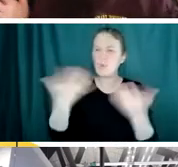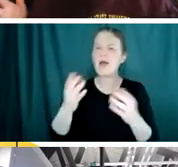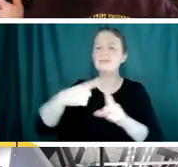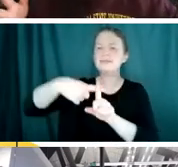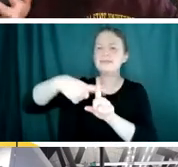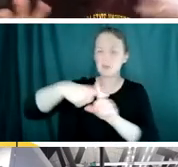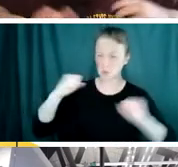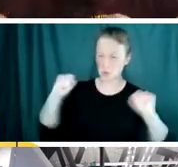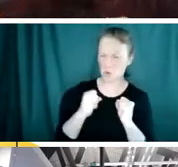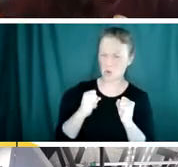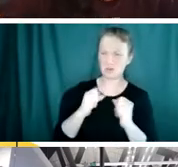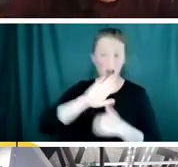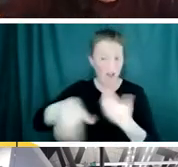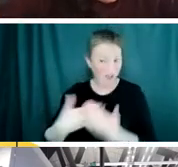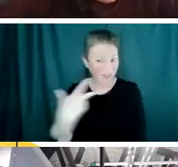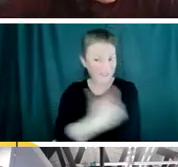Do all vaccines need to be kept cold?